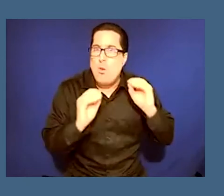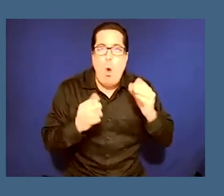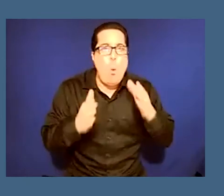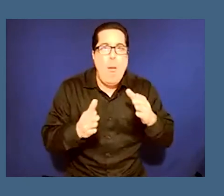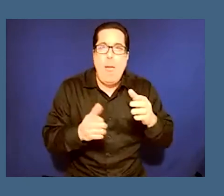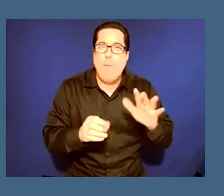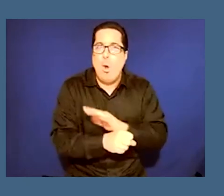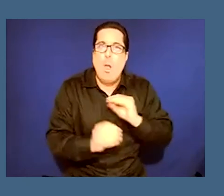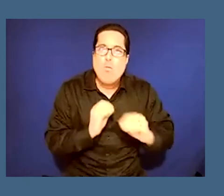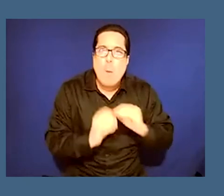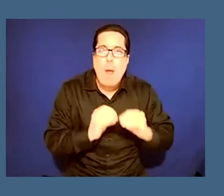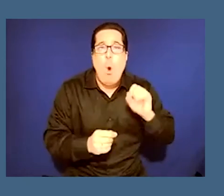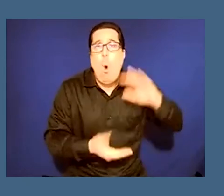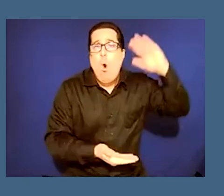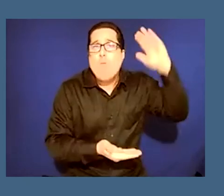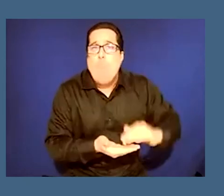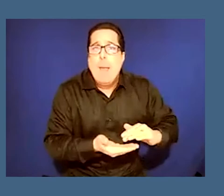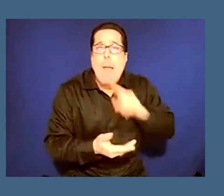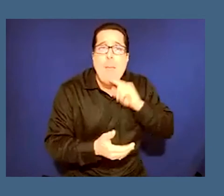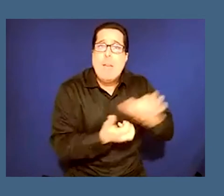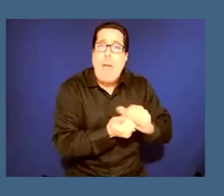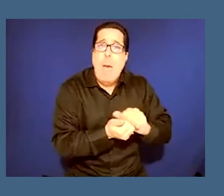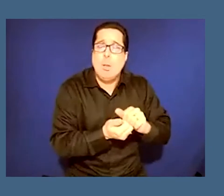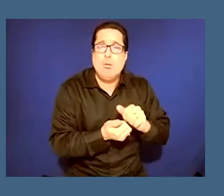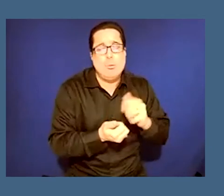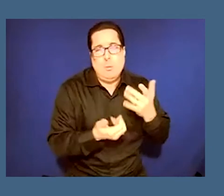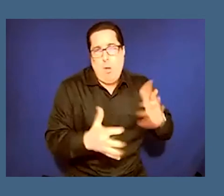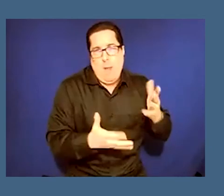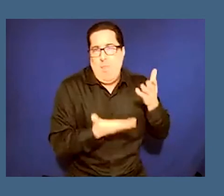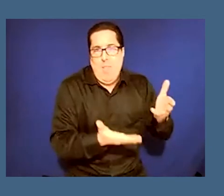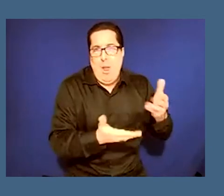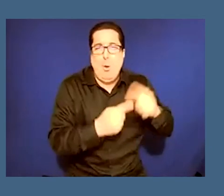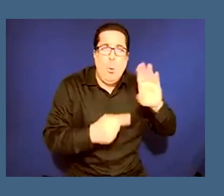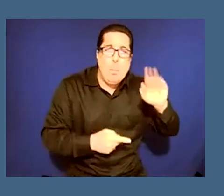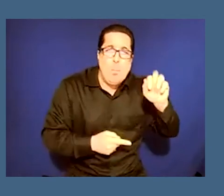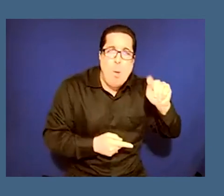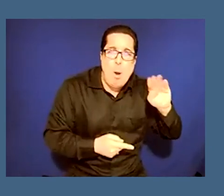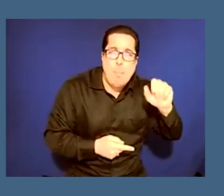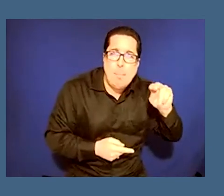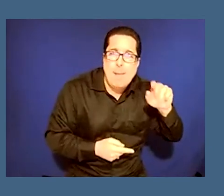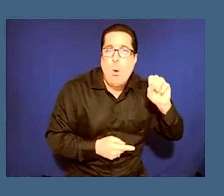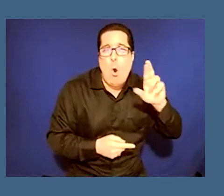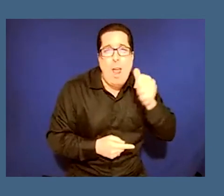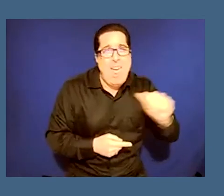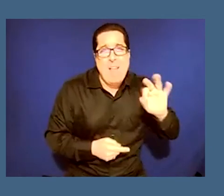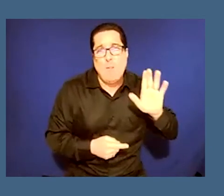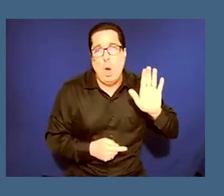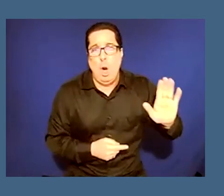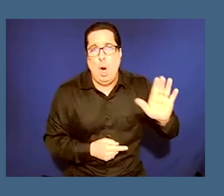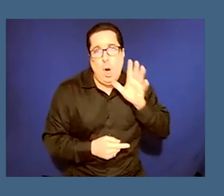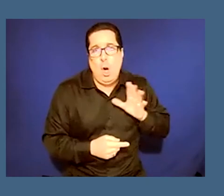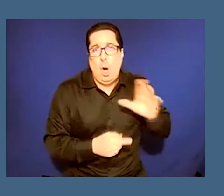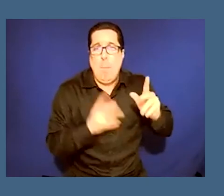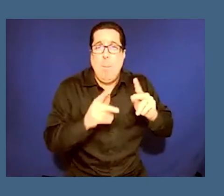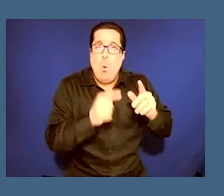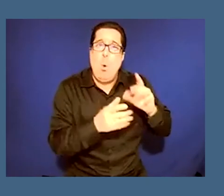uh or ameliorating any of the damage done either to bartman or to uh any of her uh people who claim her